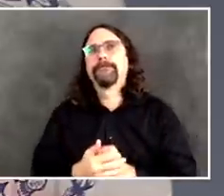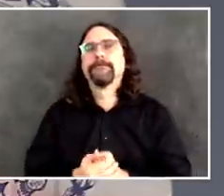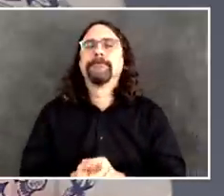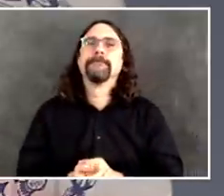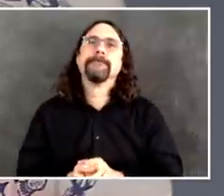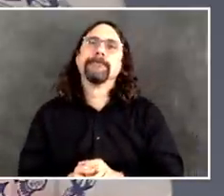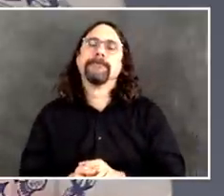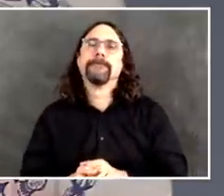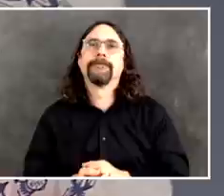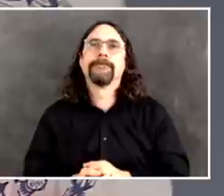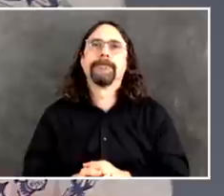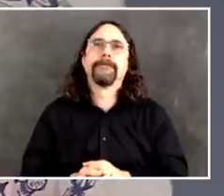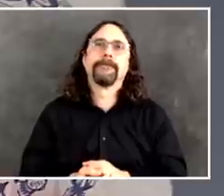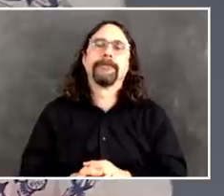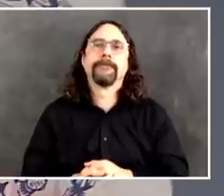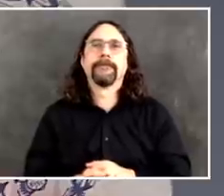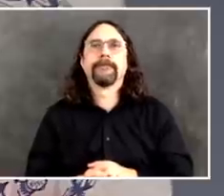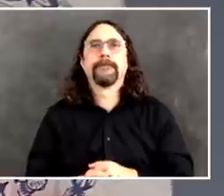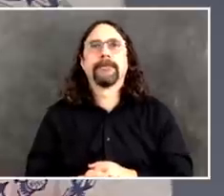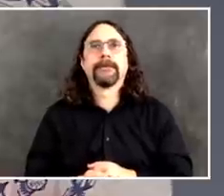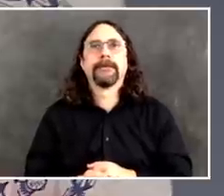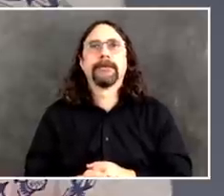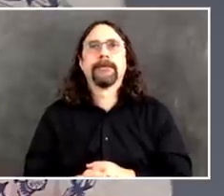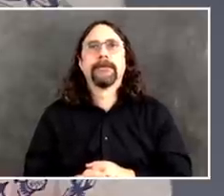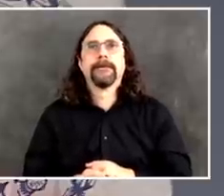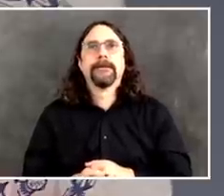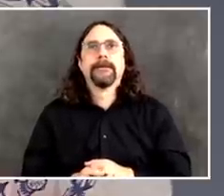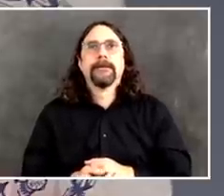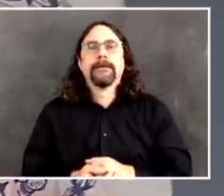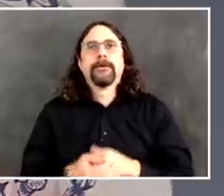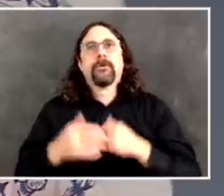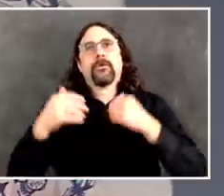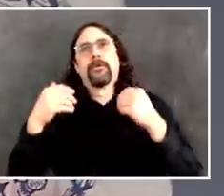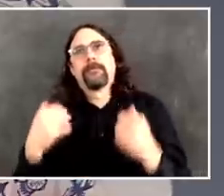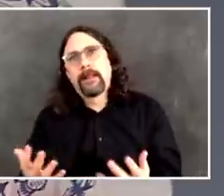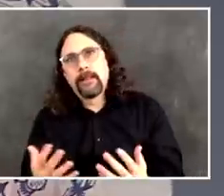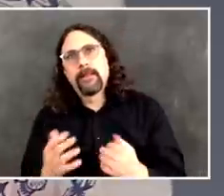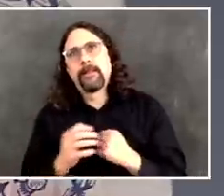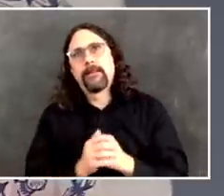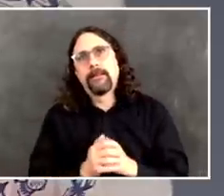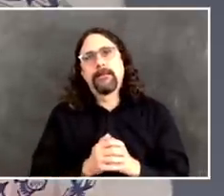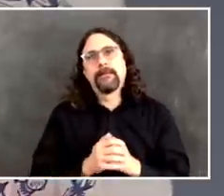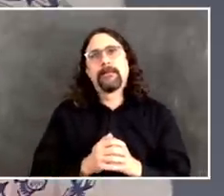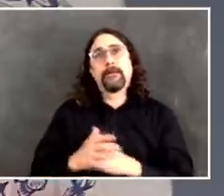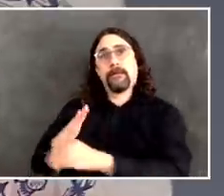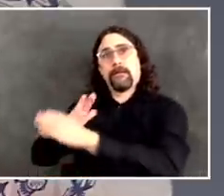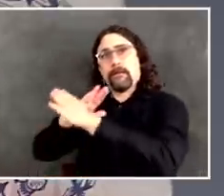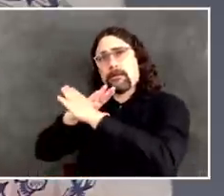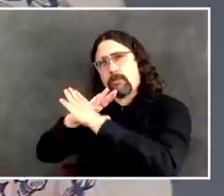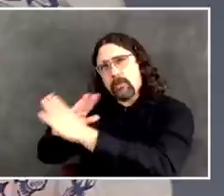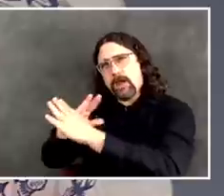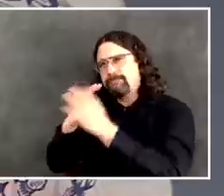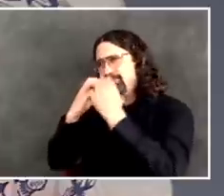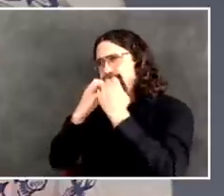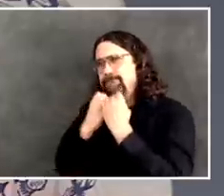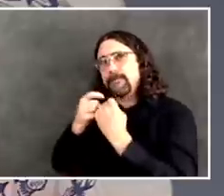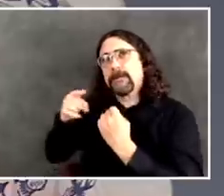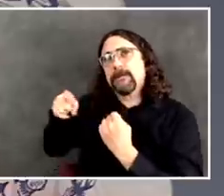Look, protecting senior citizens, protecting people in nursing homes